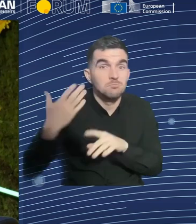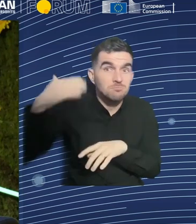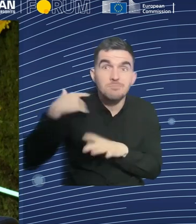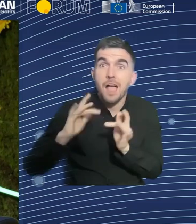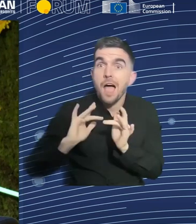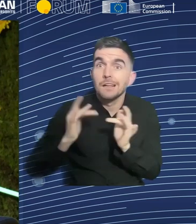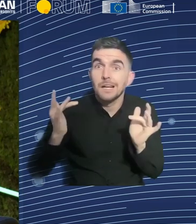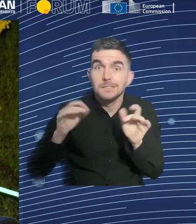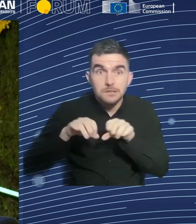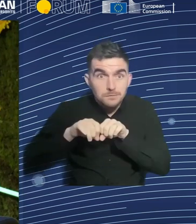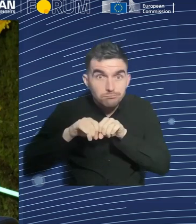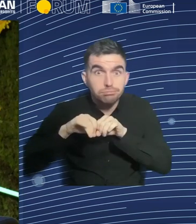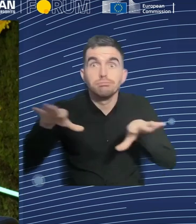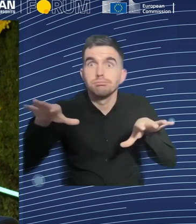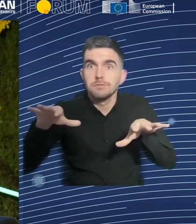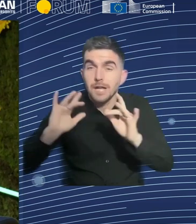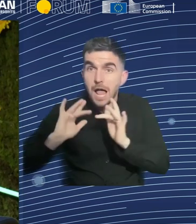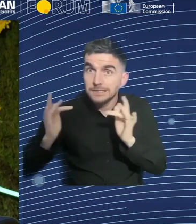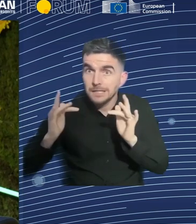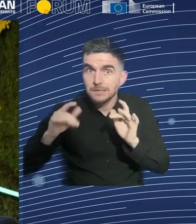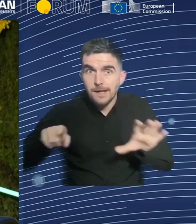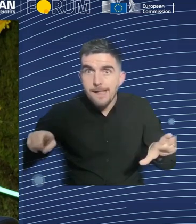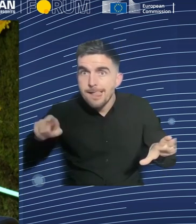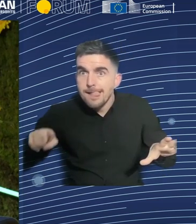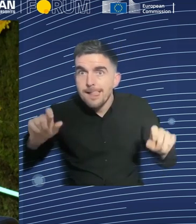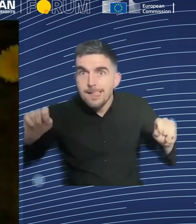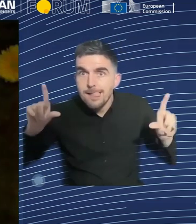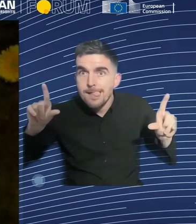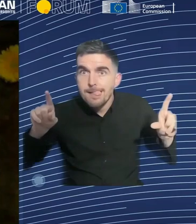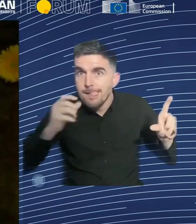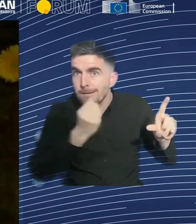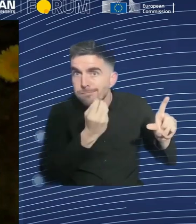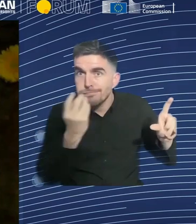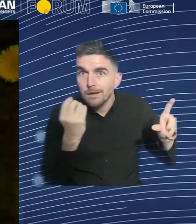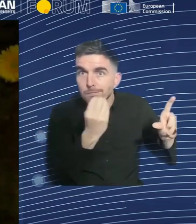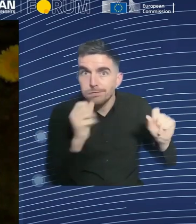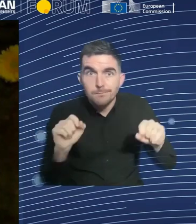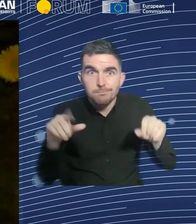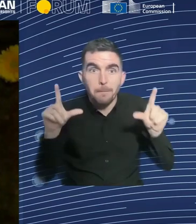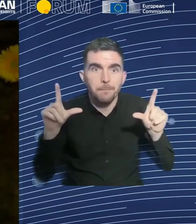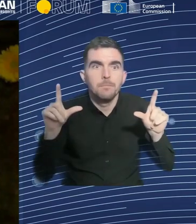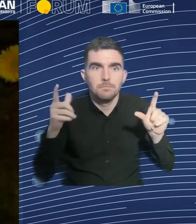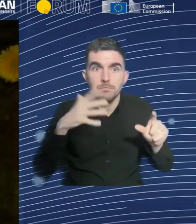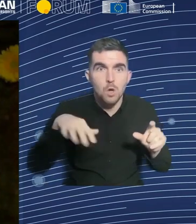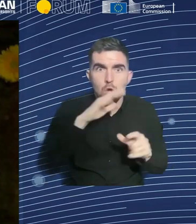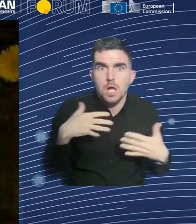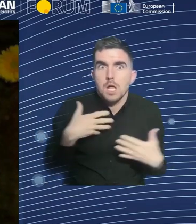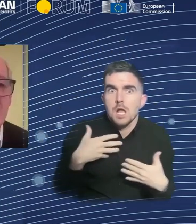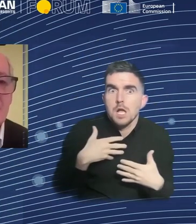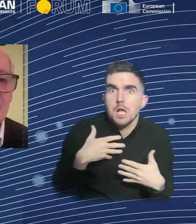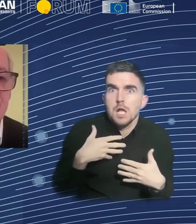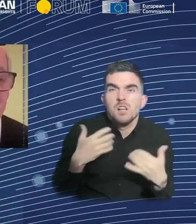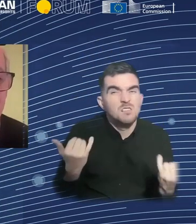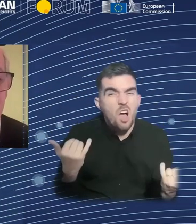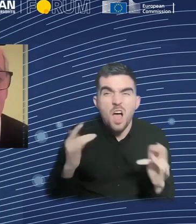And I think it could be the same with these algorithms. Professor Rosso, did you hear the question? I'm trying to...